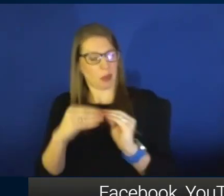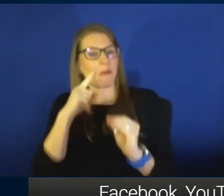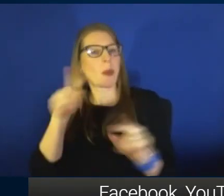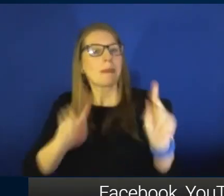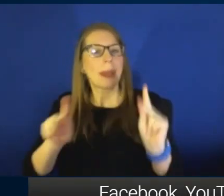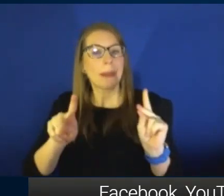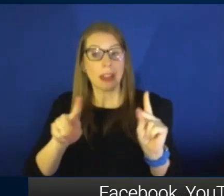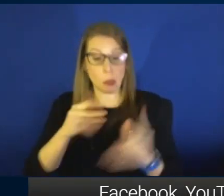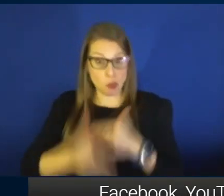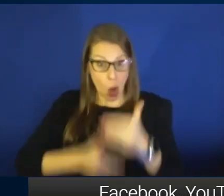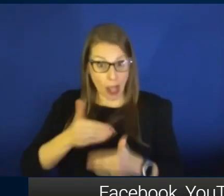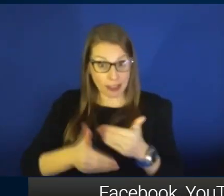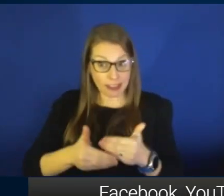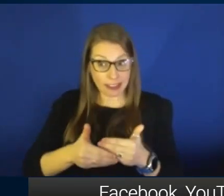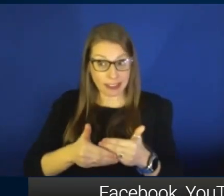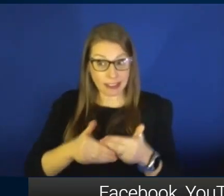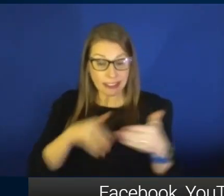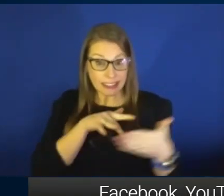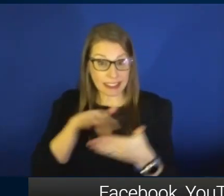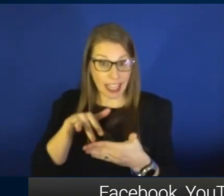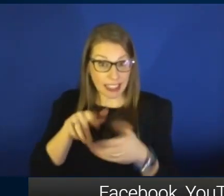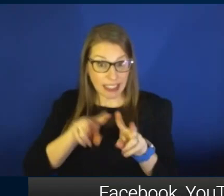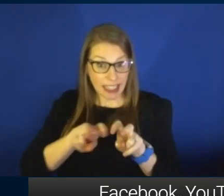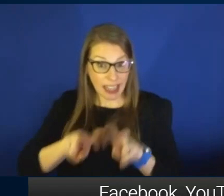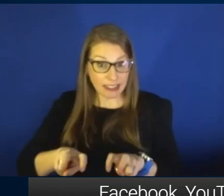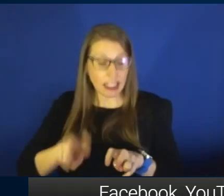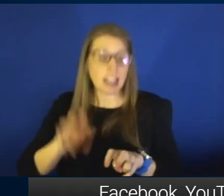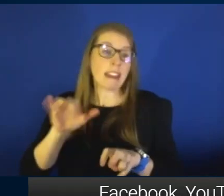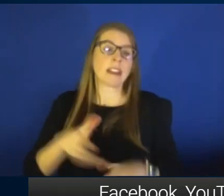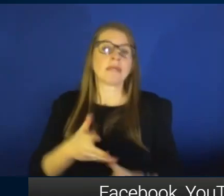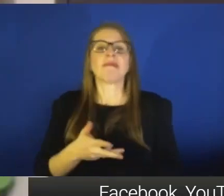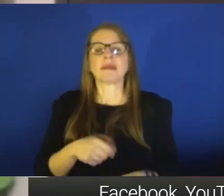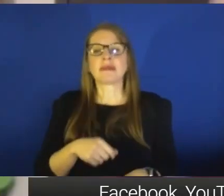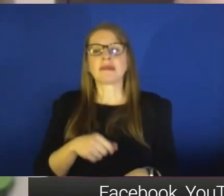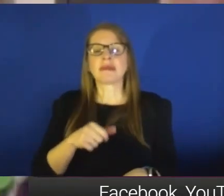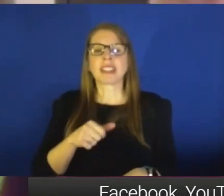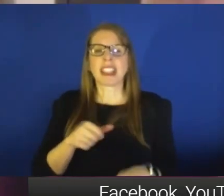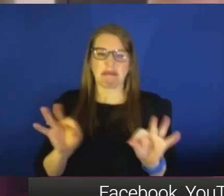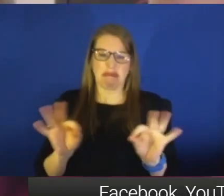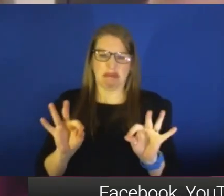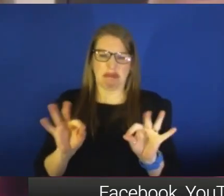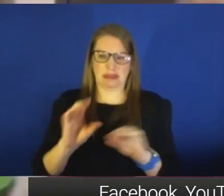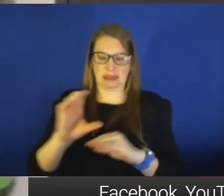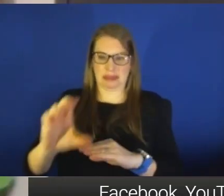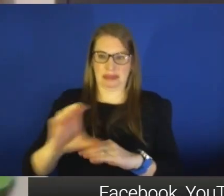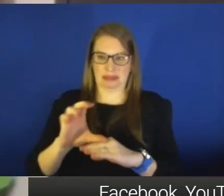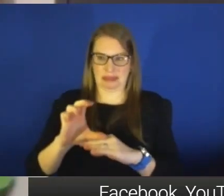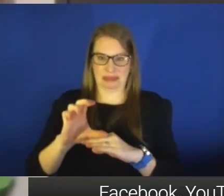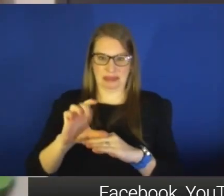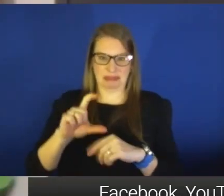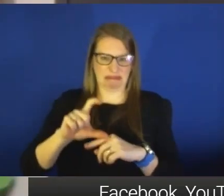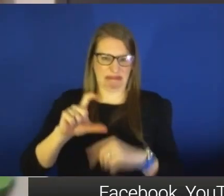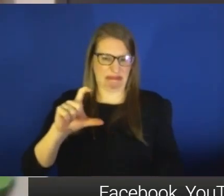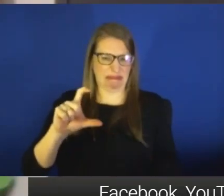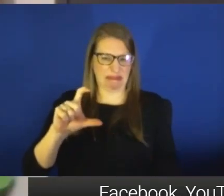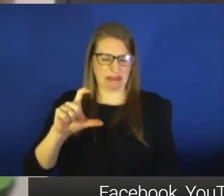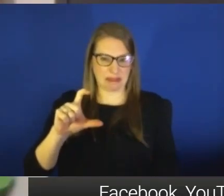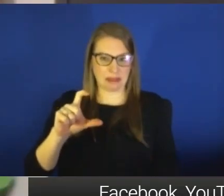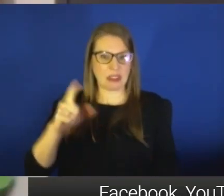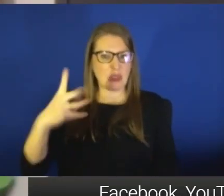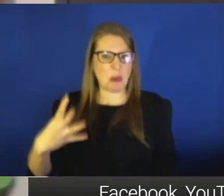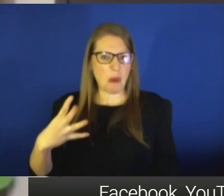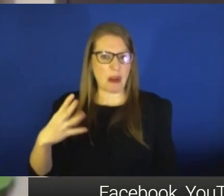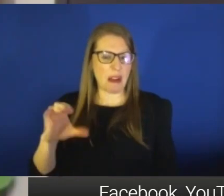You mean the process of doing the analysis? Yeah. Well, it's not as bad as it seems. It comes in little tubes about yay big. About a quarter cup